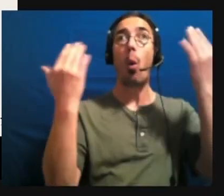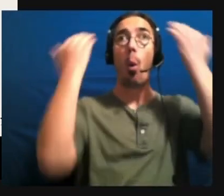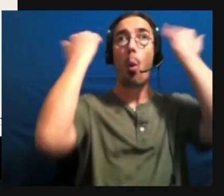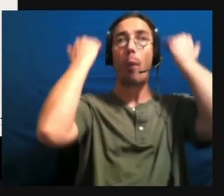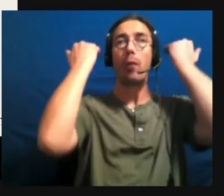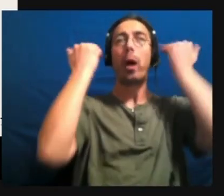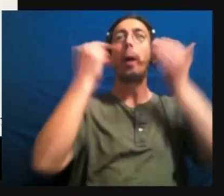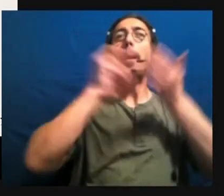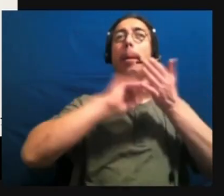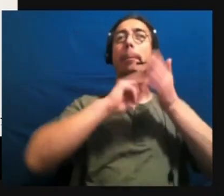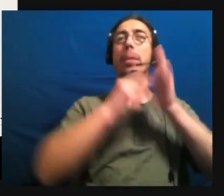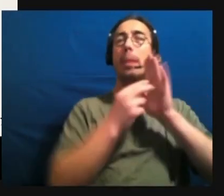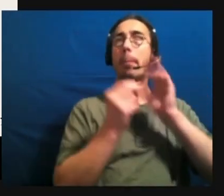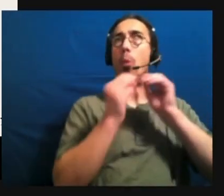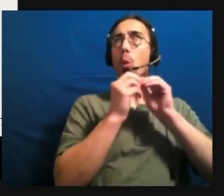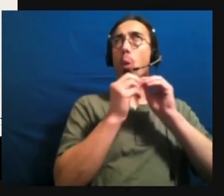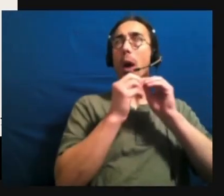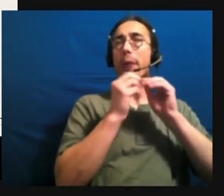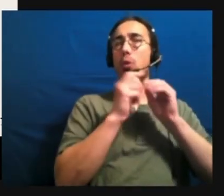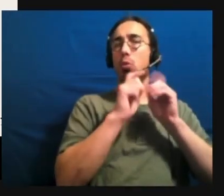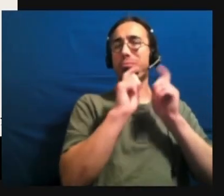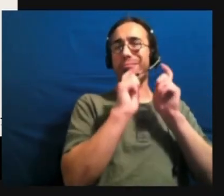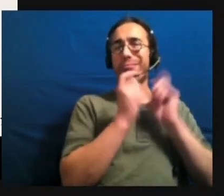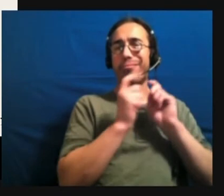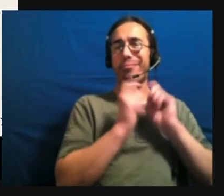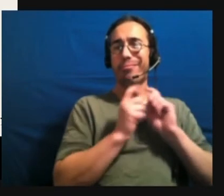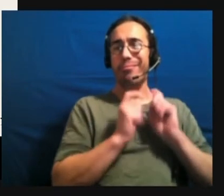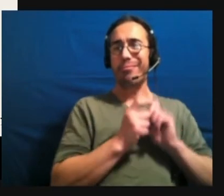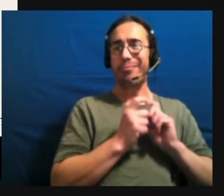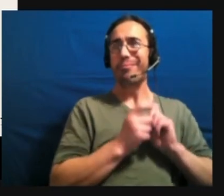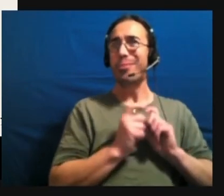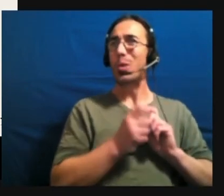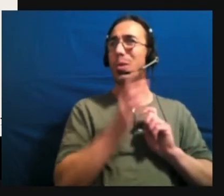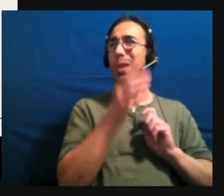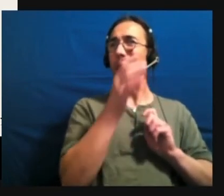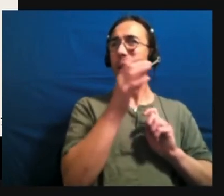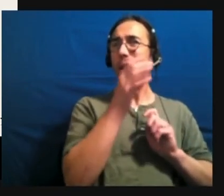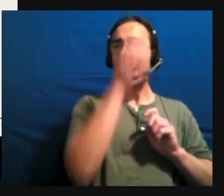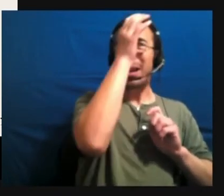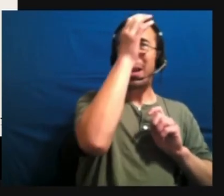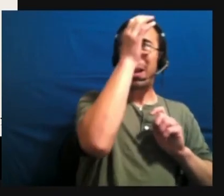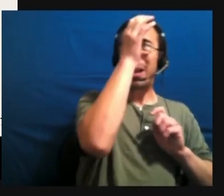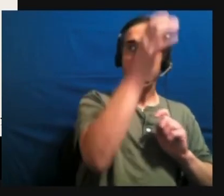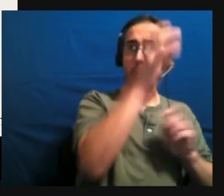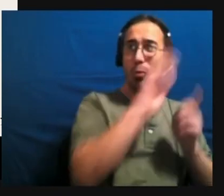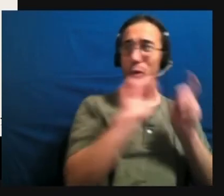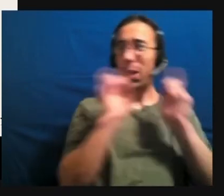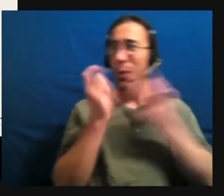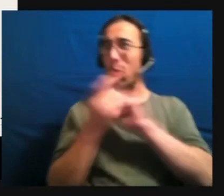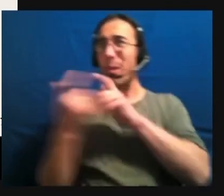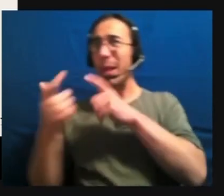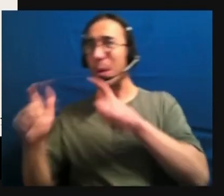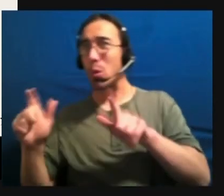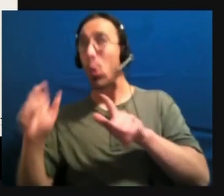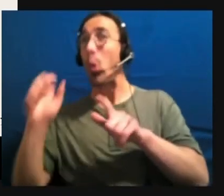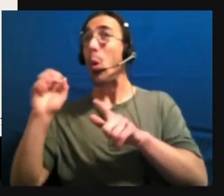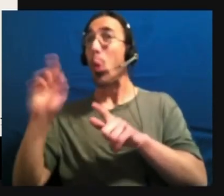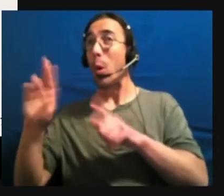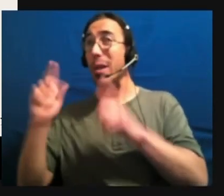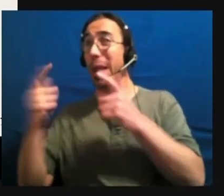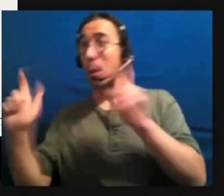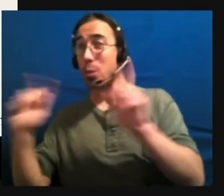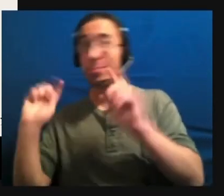into actual language. Um, and the literality,